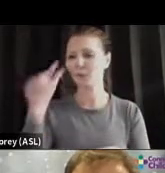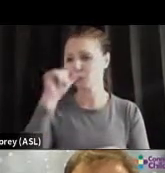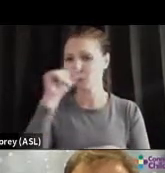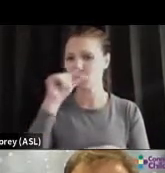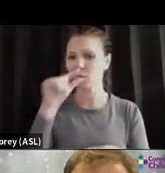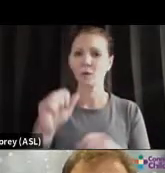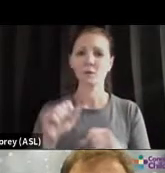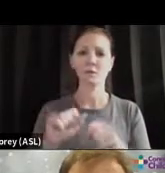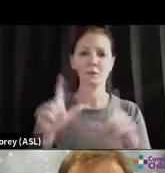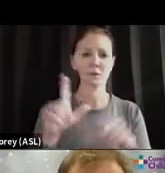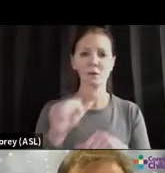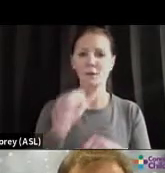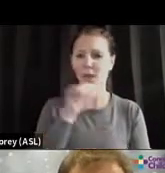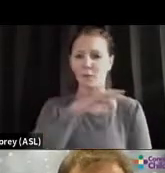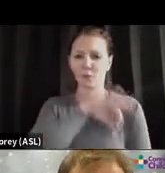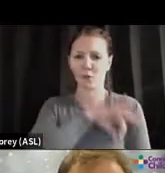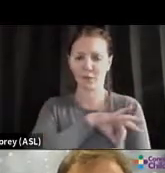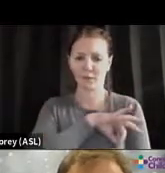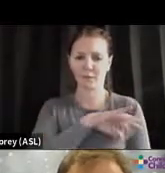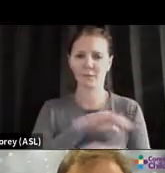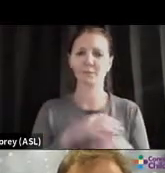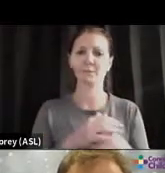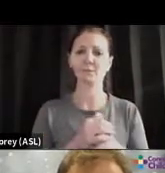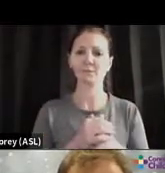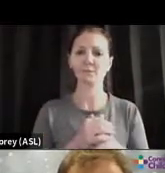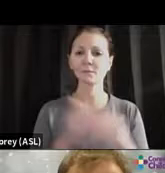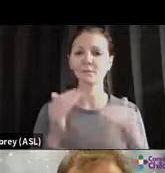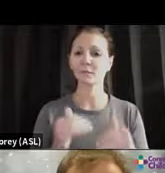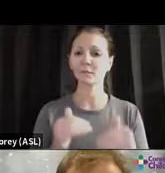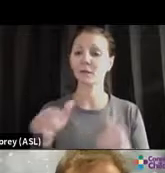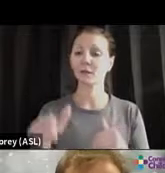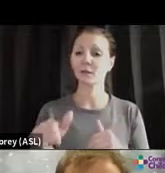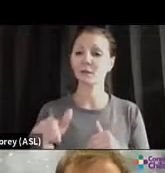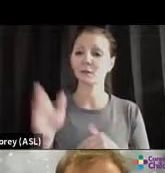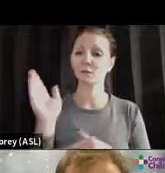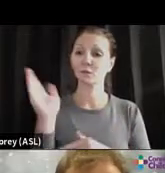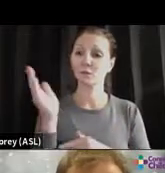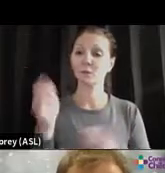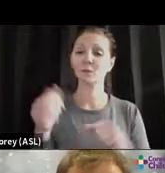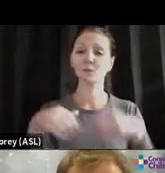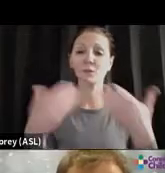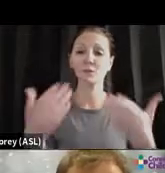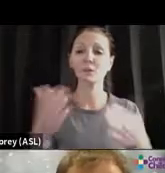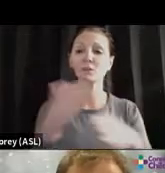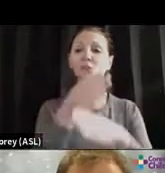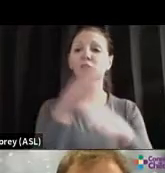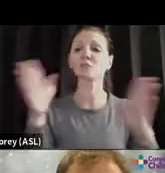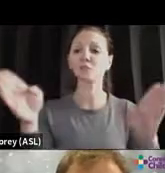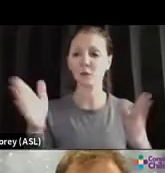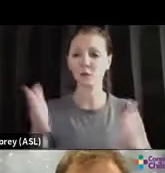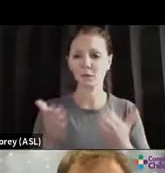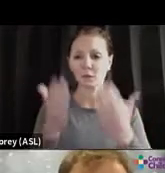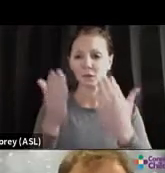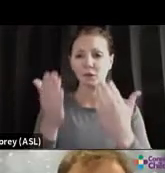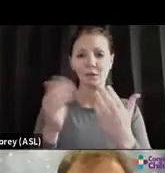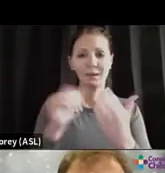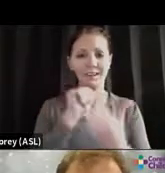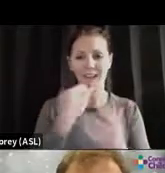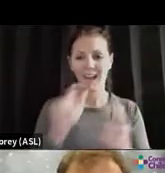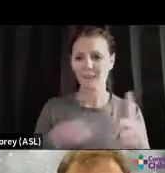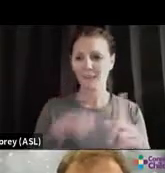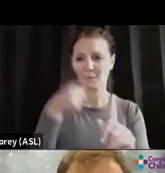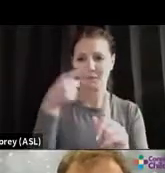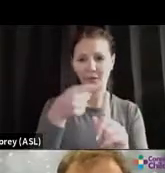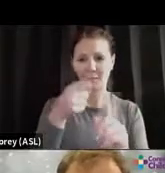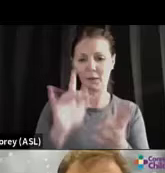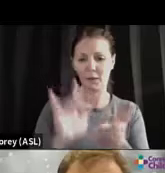nonprofit purposes. The point this provides general suggestions and not specific medical advice as many children have very different